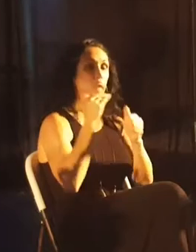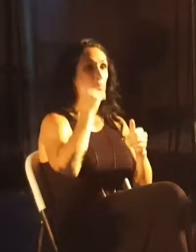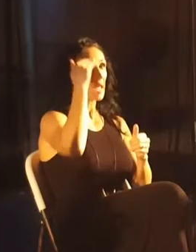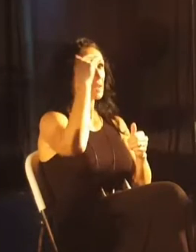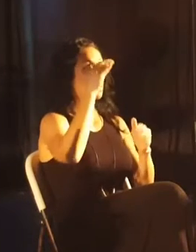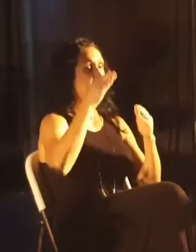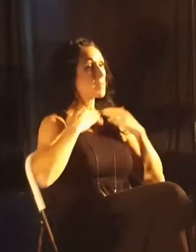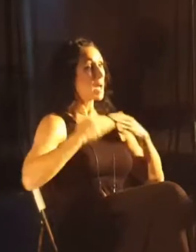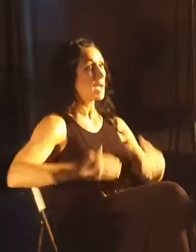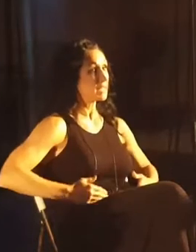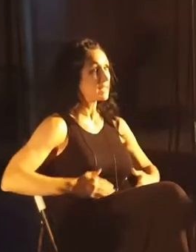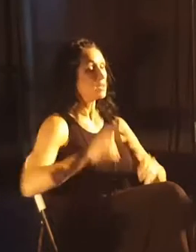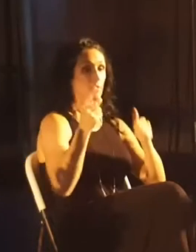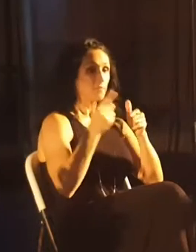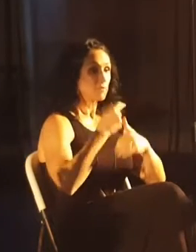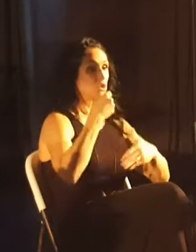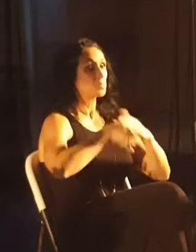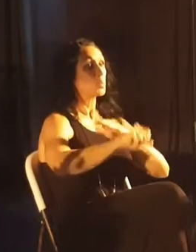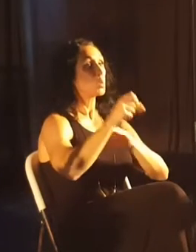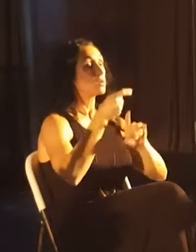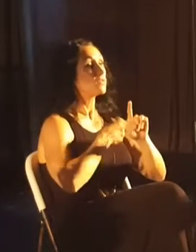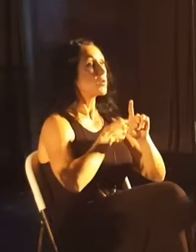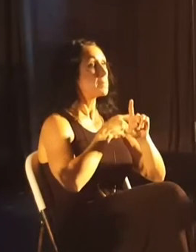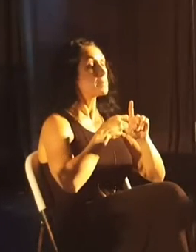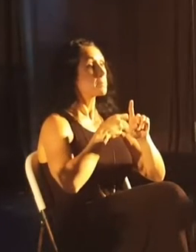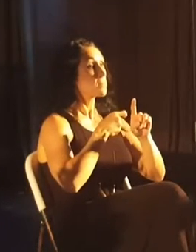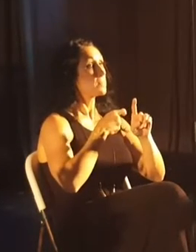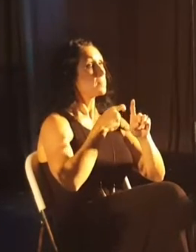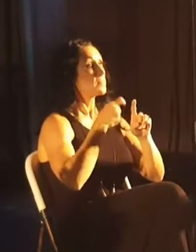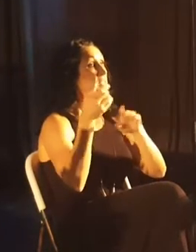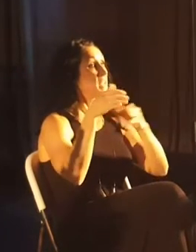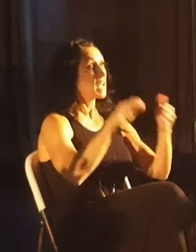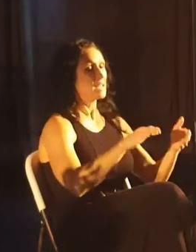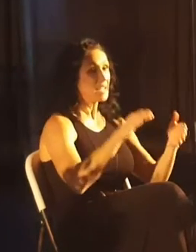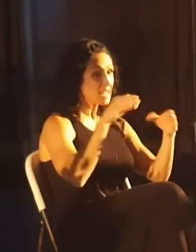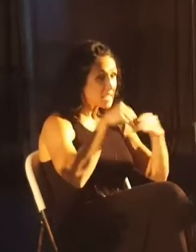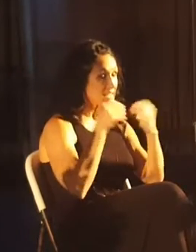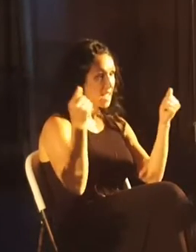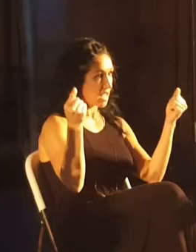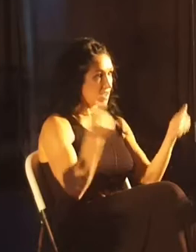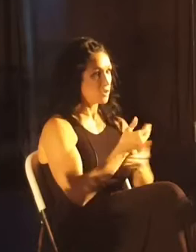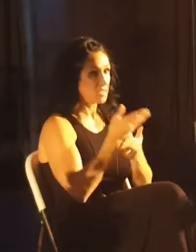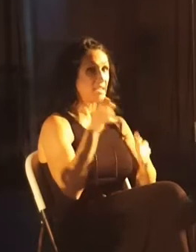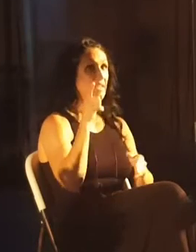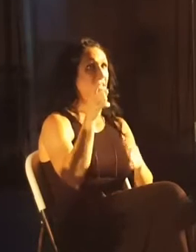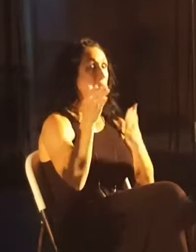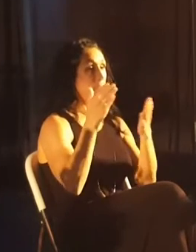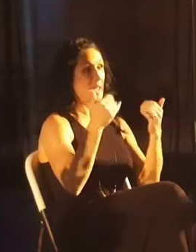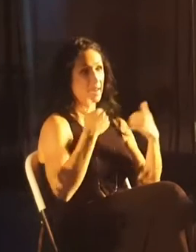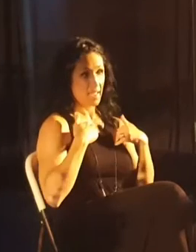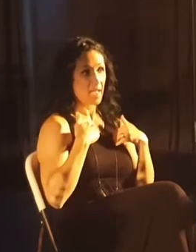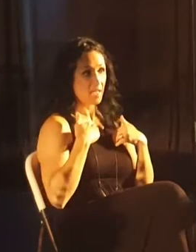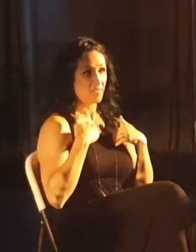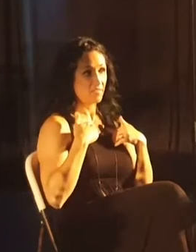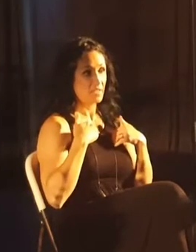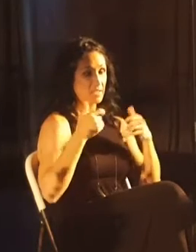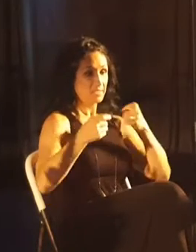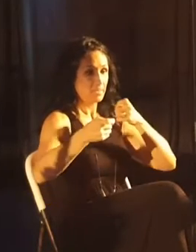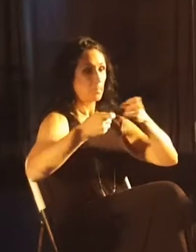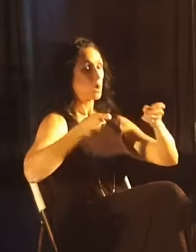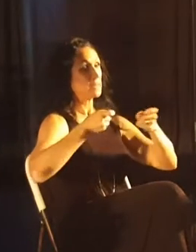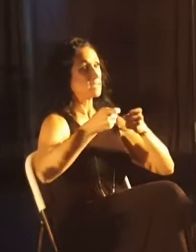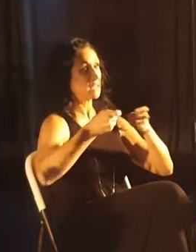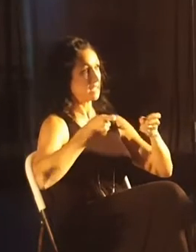body. He's the firstborn from among the dead so that in everything, he might have the supremacy.